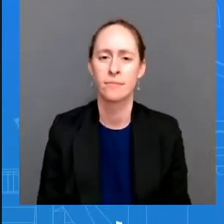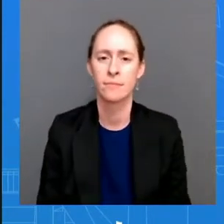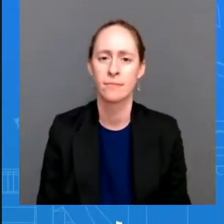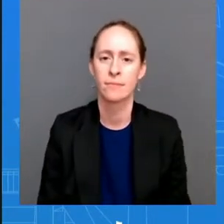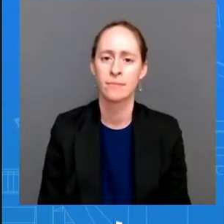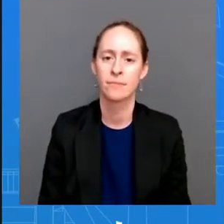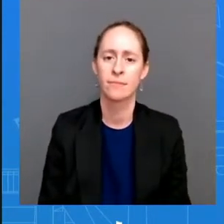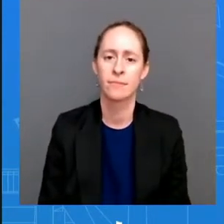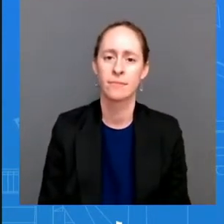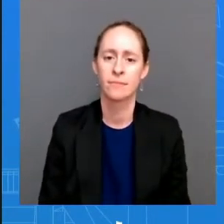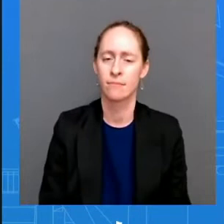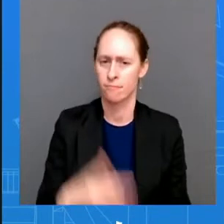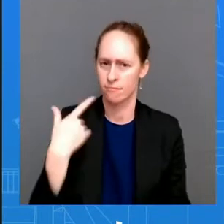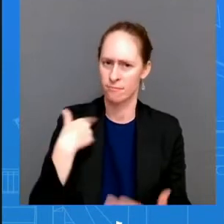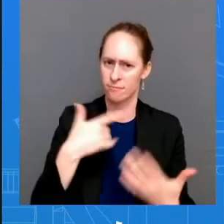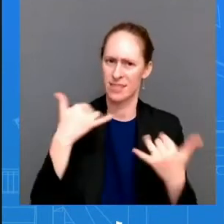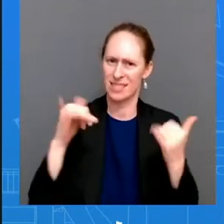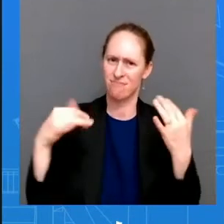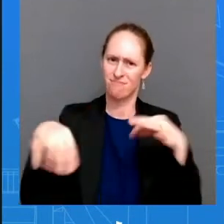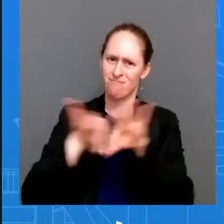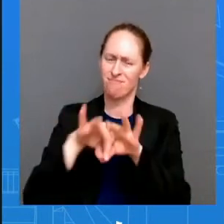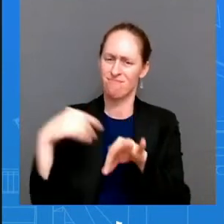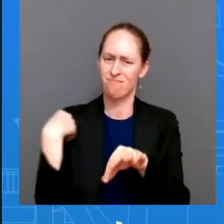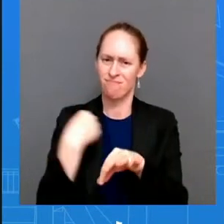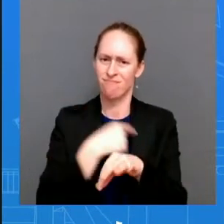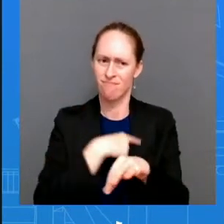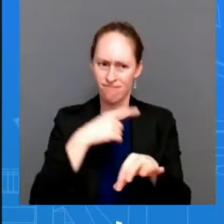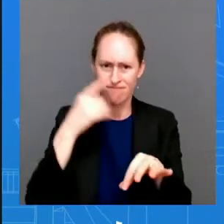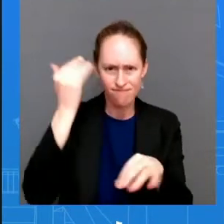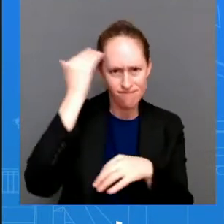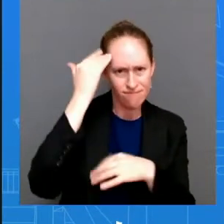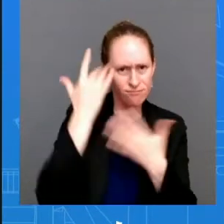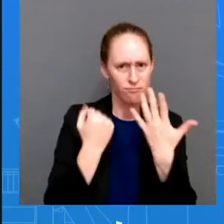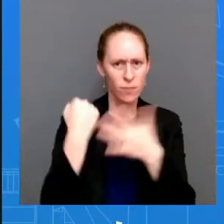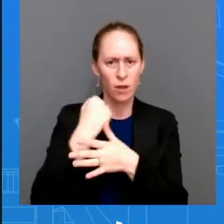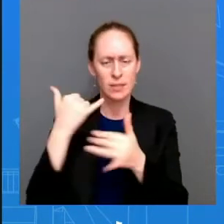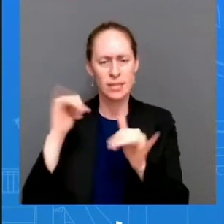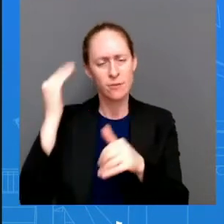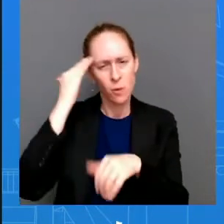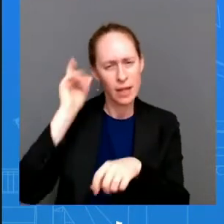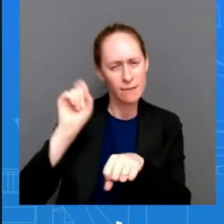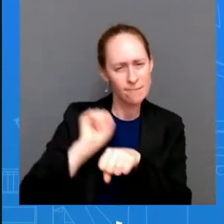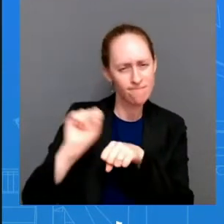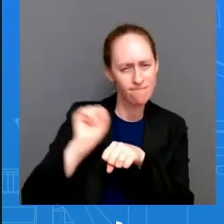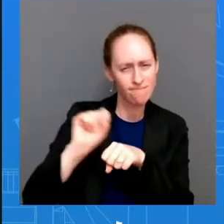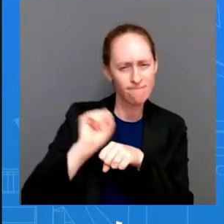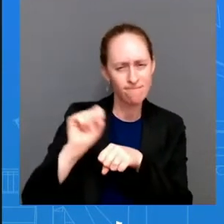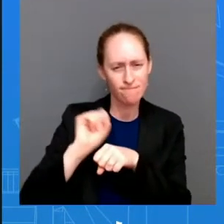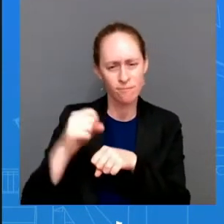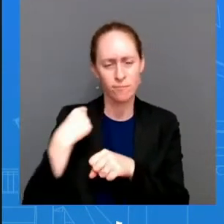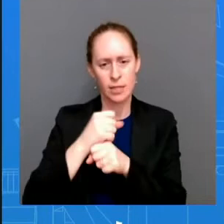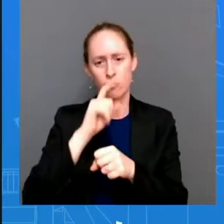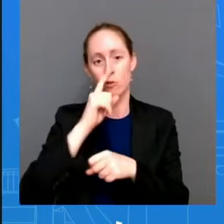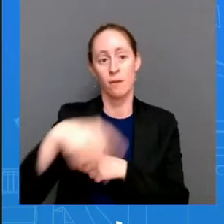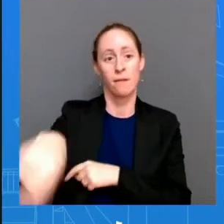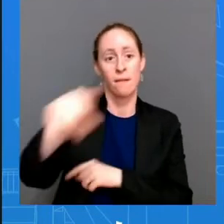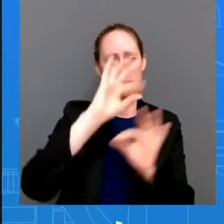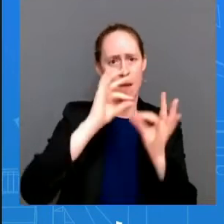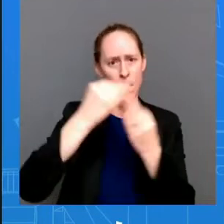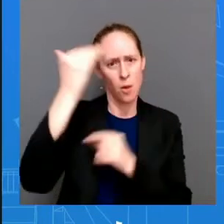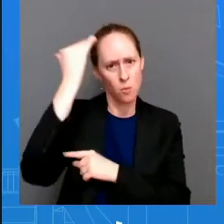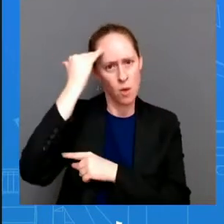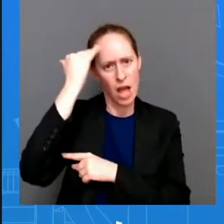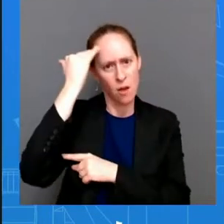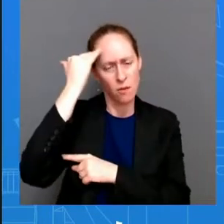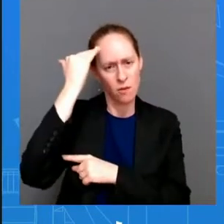we do understand that this there's a lot more work to do but we want families to know and understand this is an administration that cares about